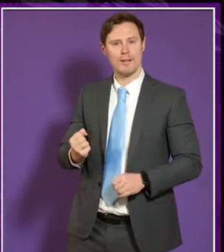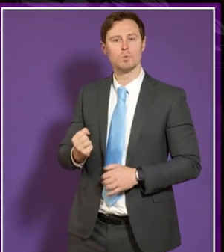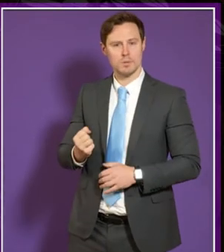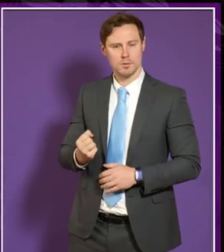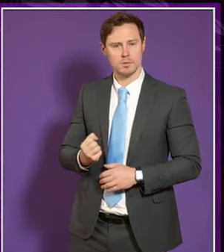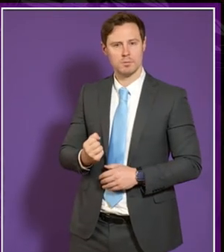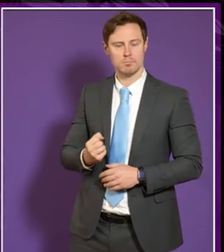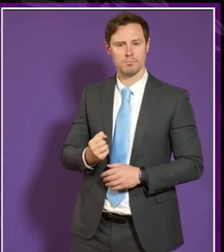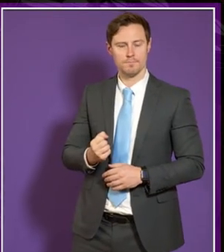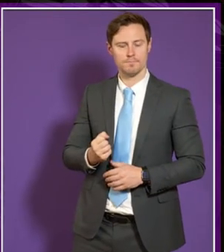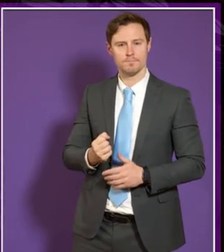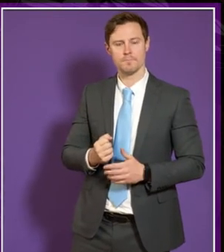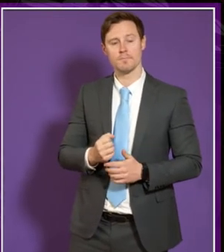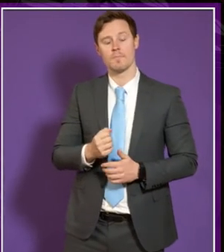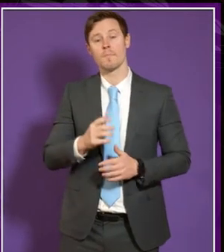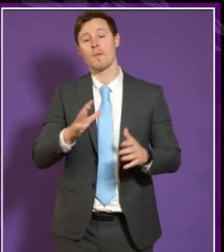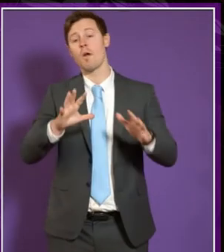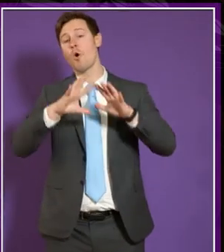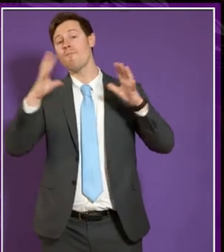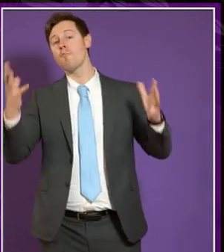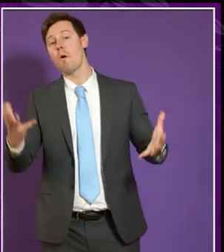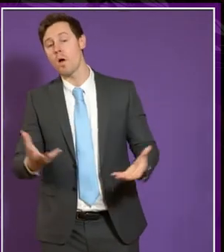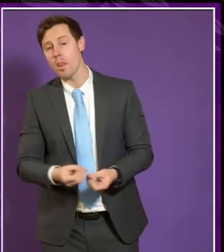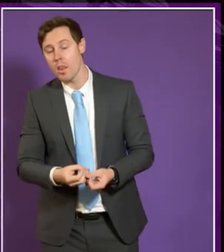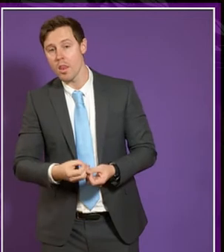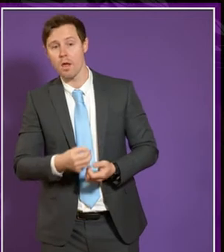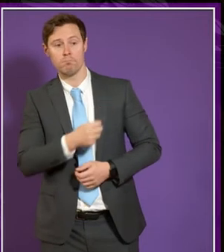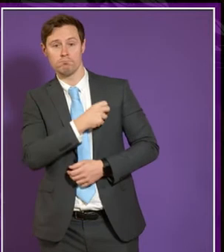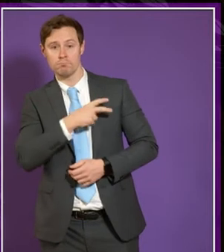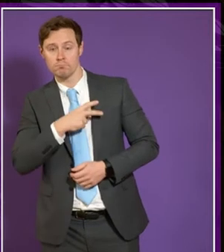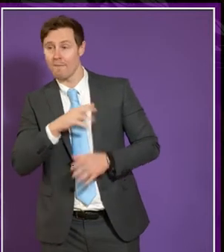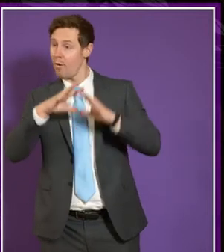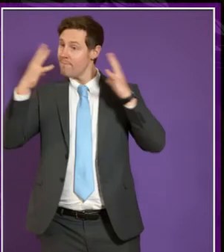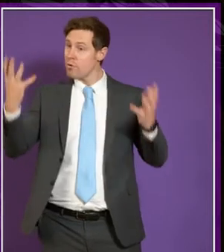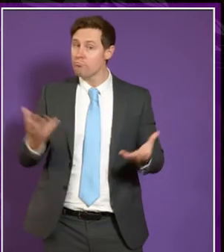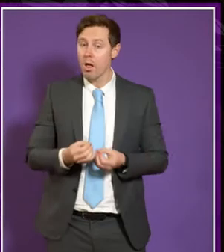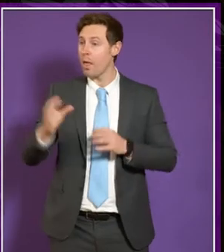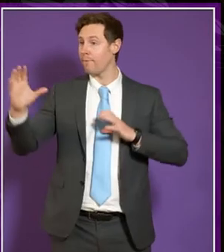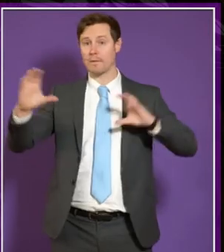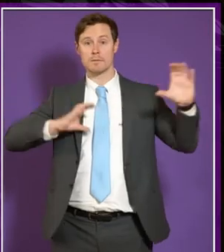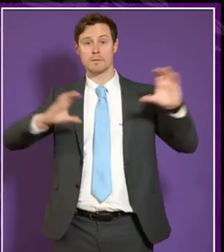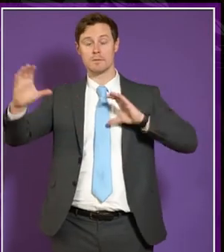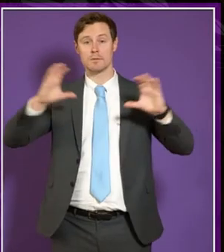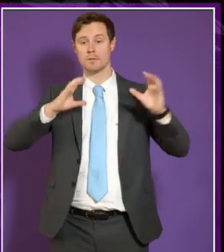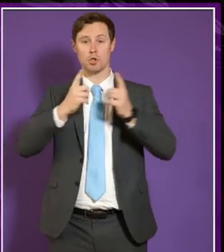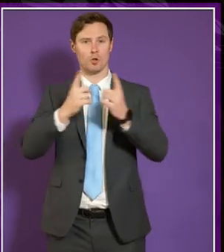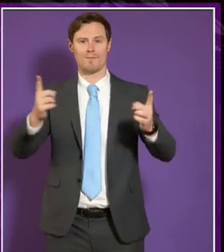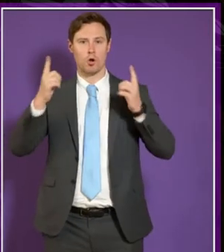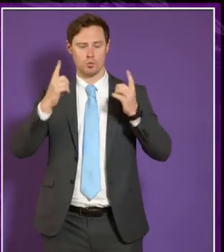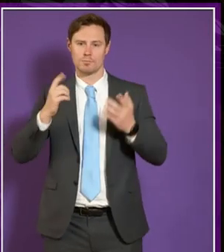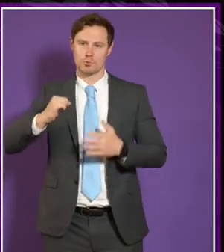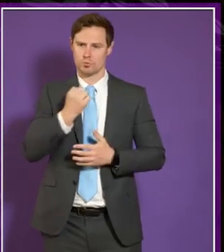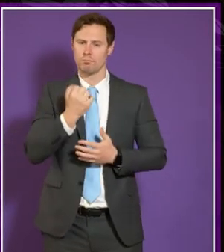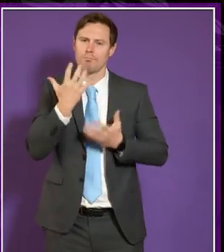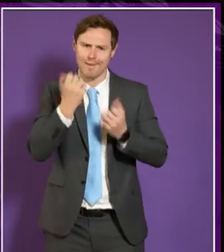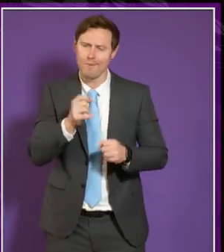in terms of overall kind of staffing in terms of overall funding you know all universities in scotland will have that